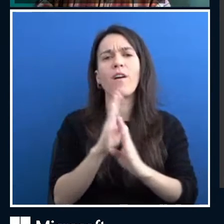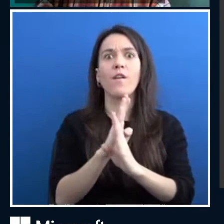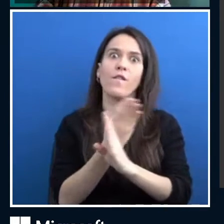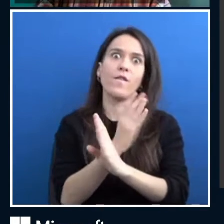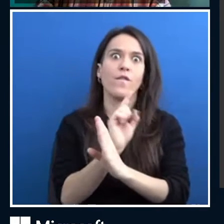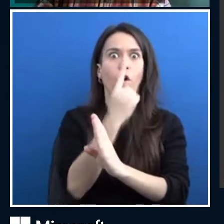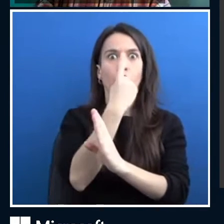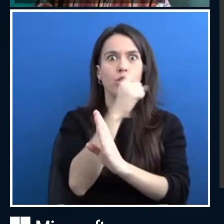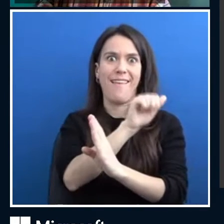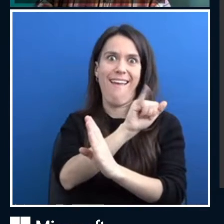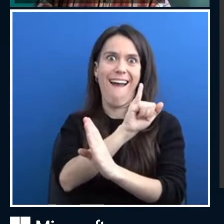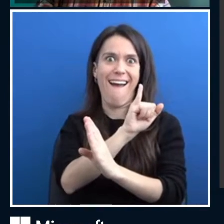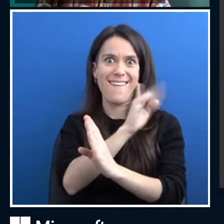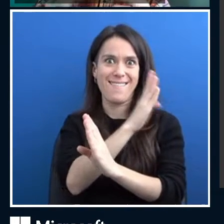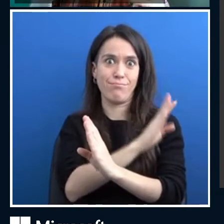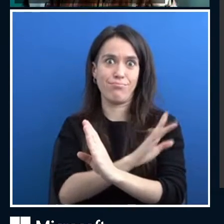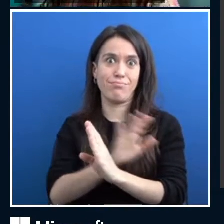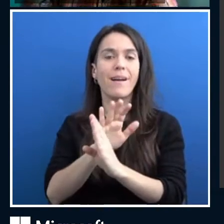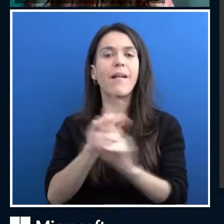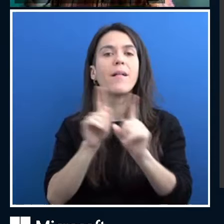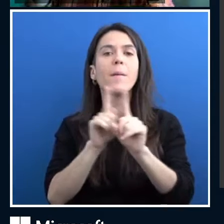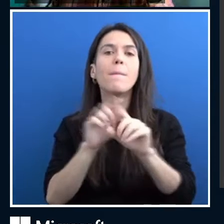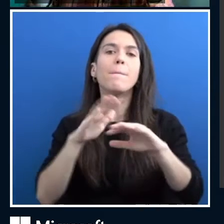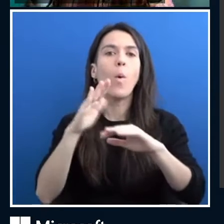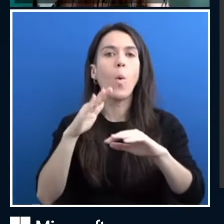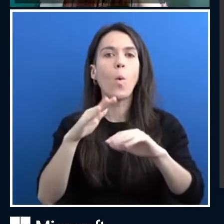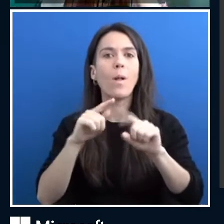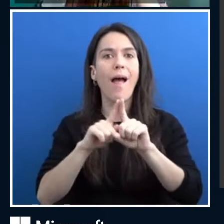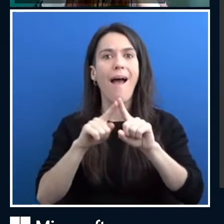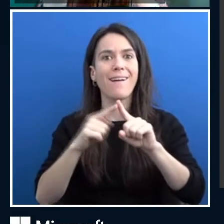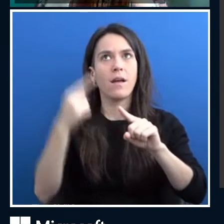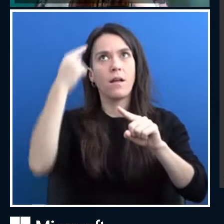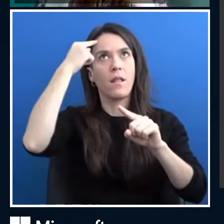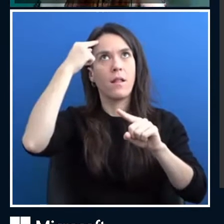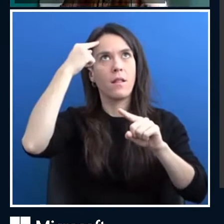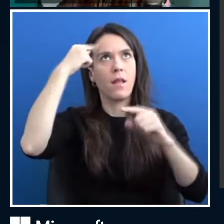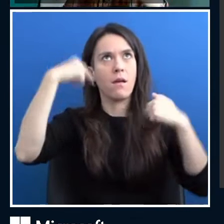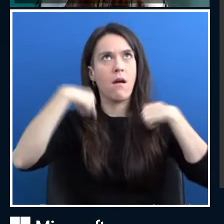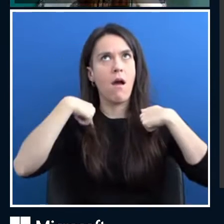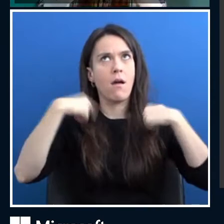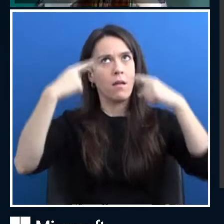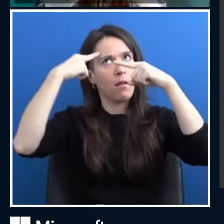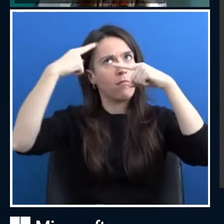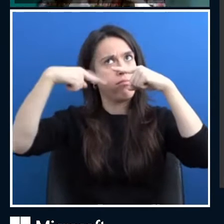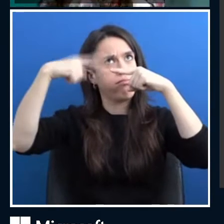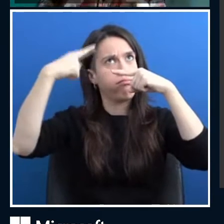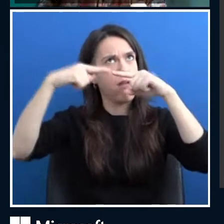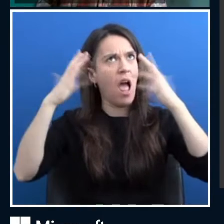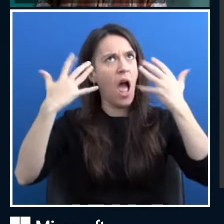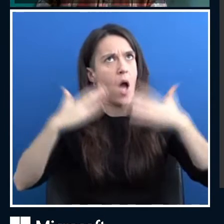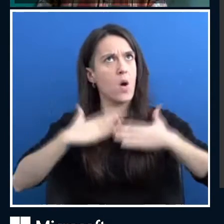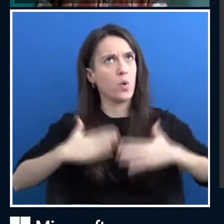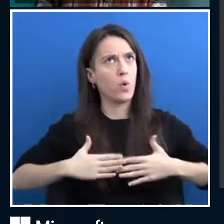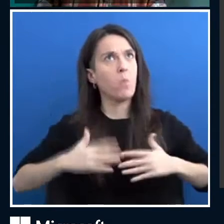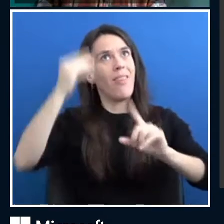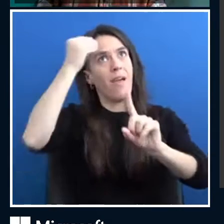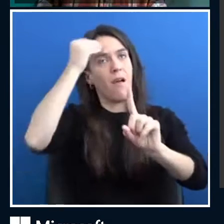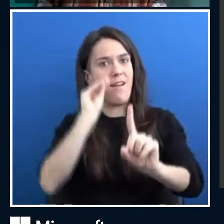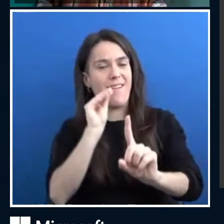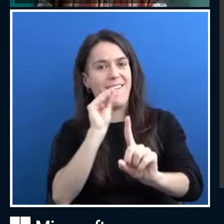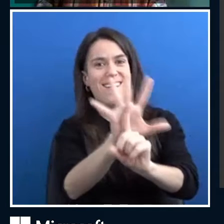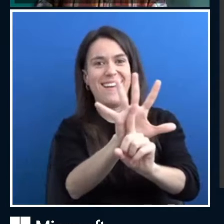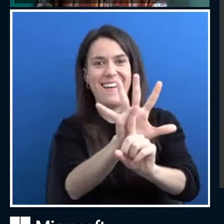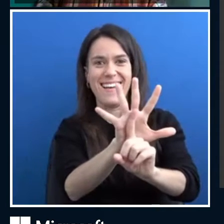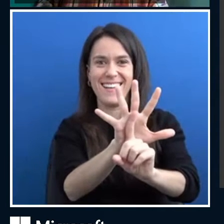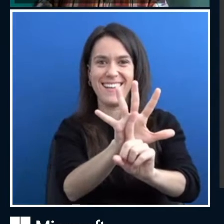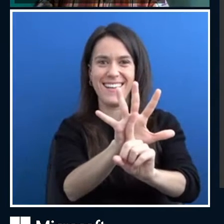a top-down approach because we look into ourselves. We try to figure out how are we thinking and we try to represent this inside the